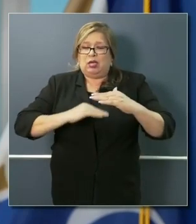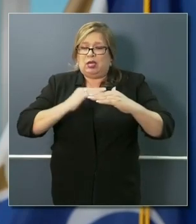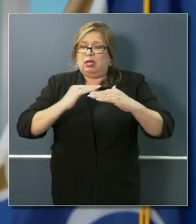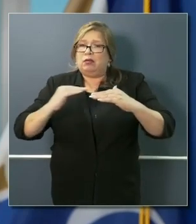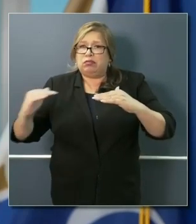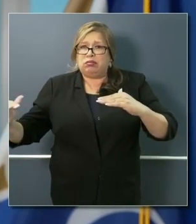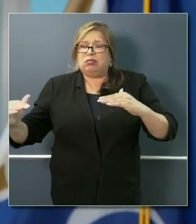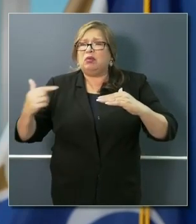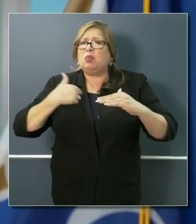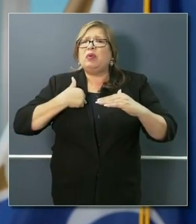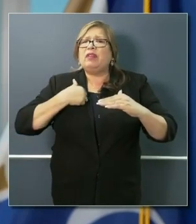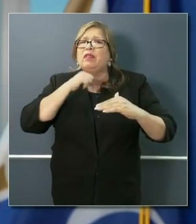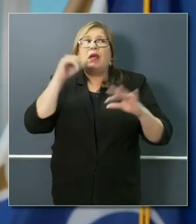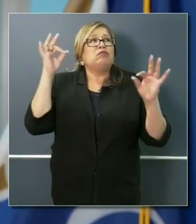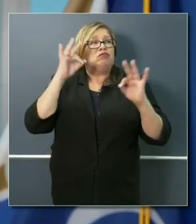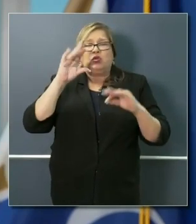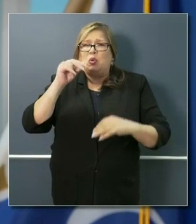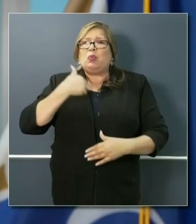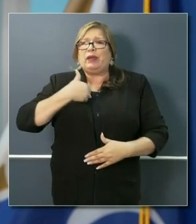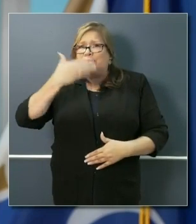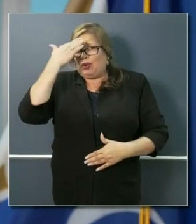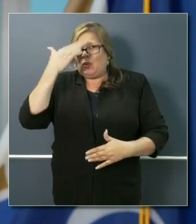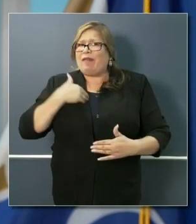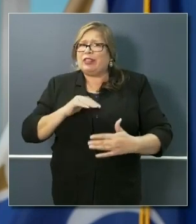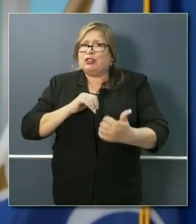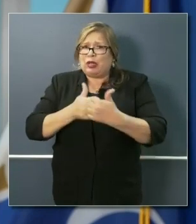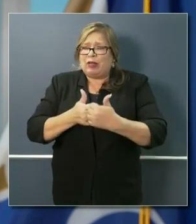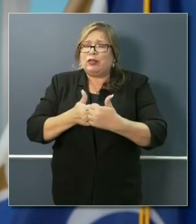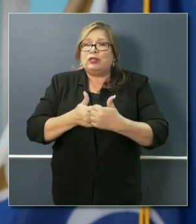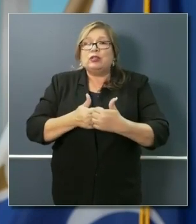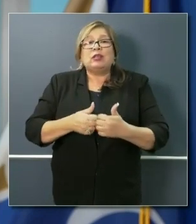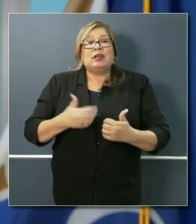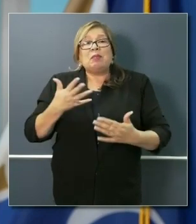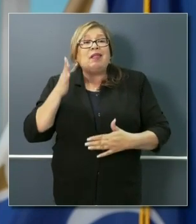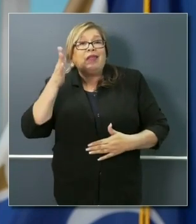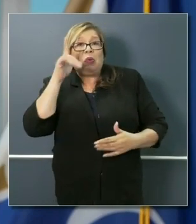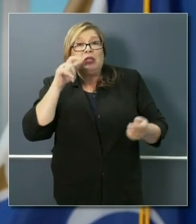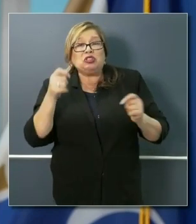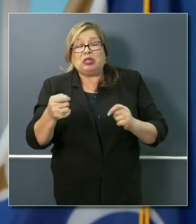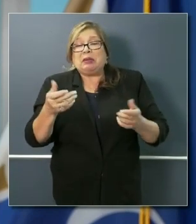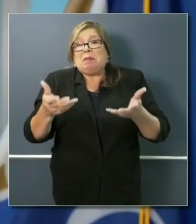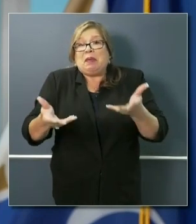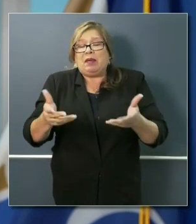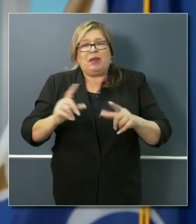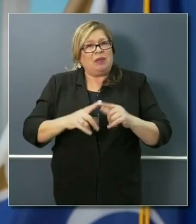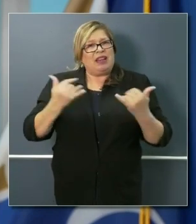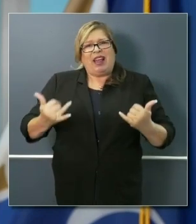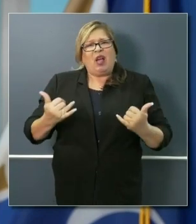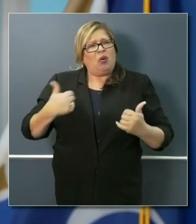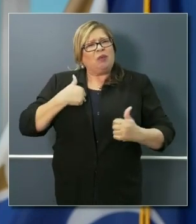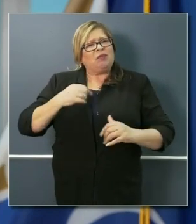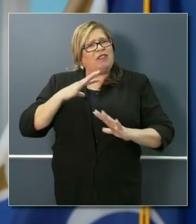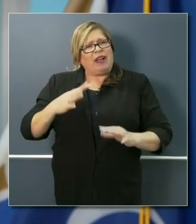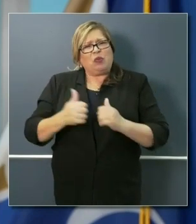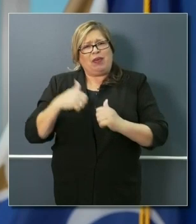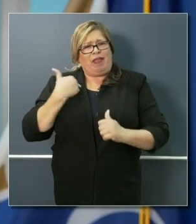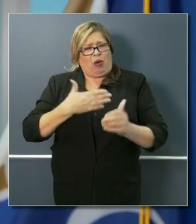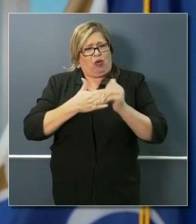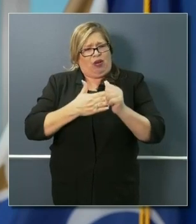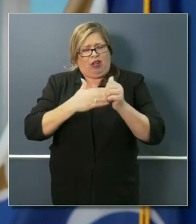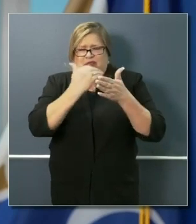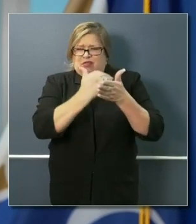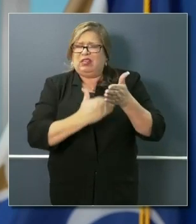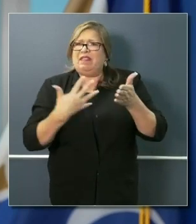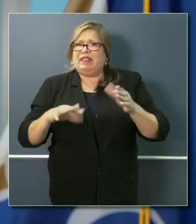challenge ahead of us. All of this is subject to change, but currently I'm satisfied with those state directives. As it relates